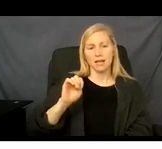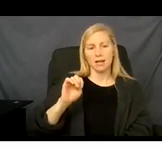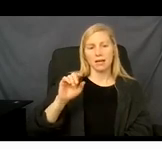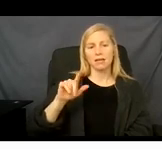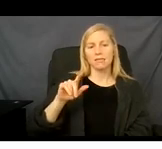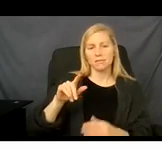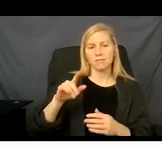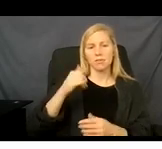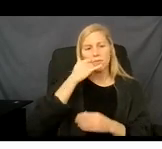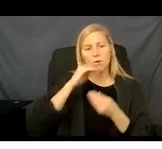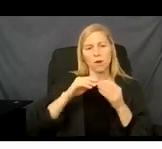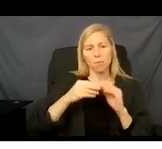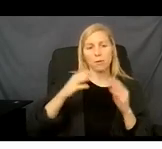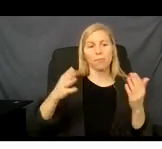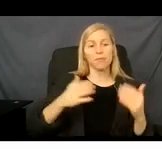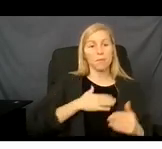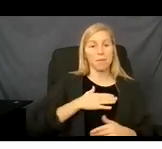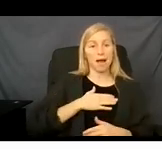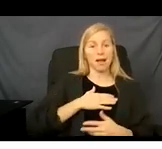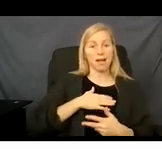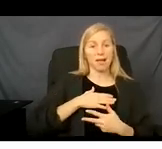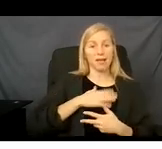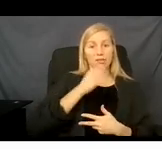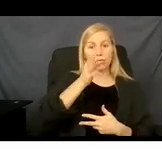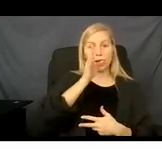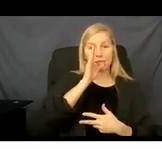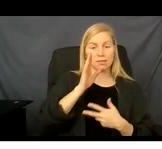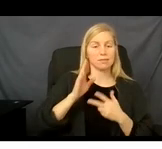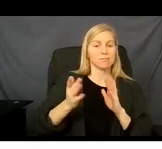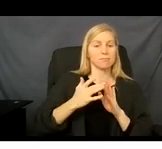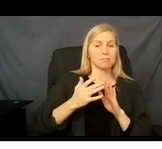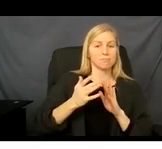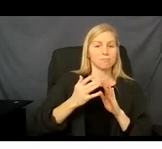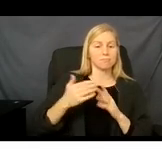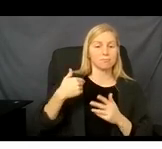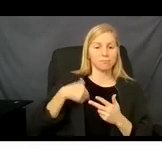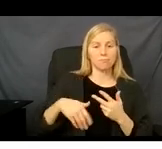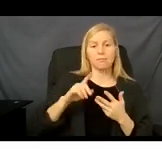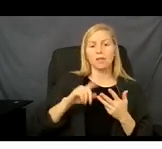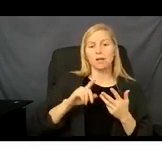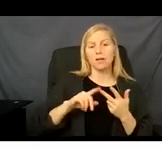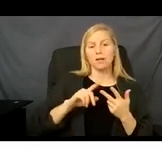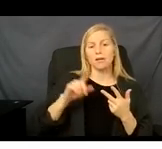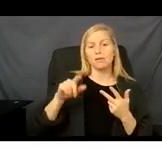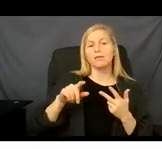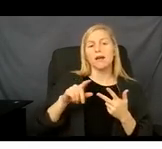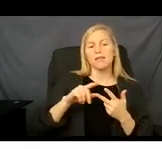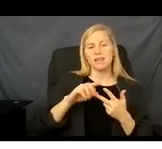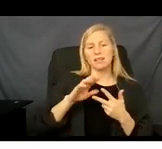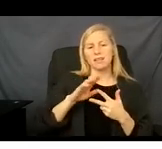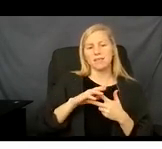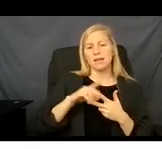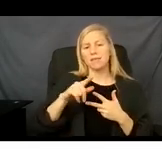-504-2660. And my other navigator colleague can also be reached at 716